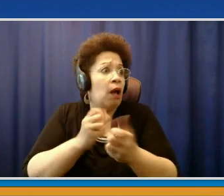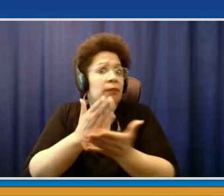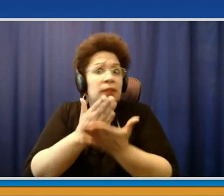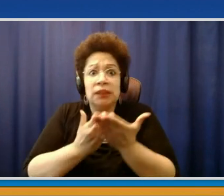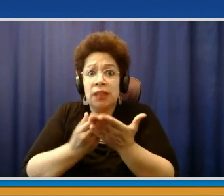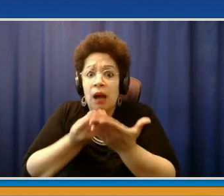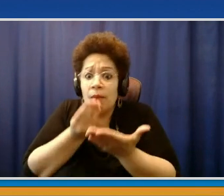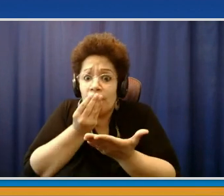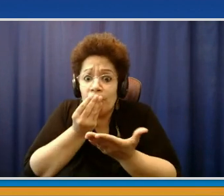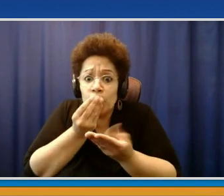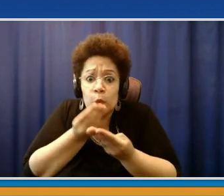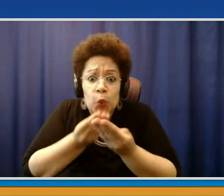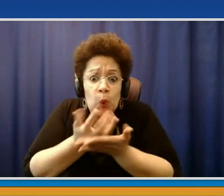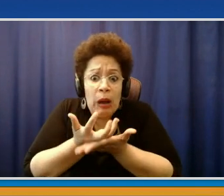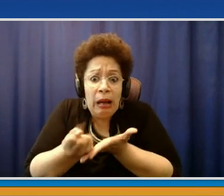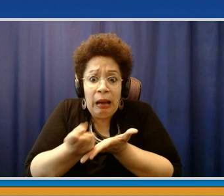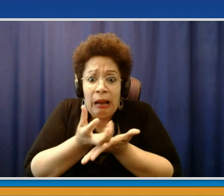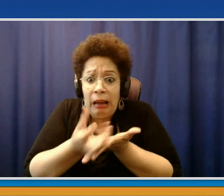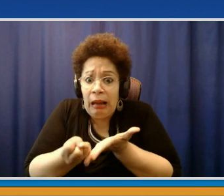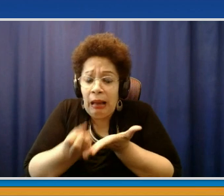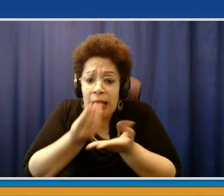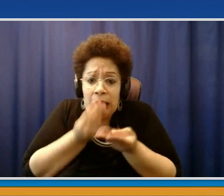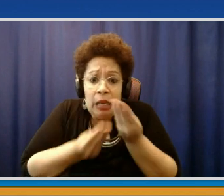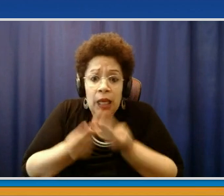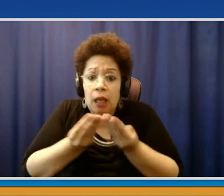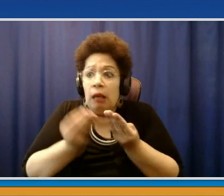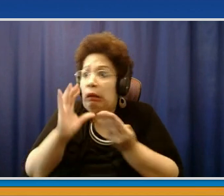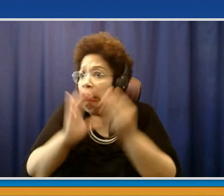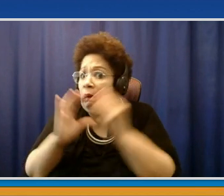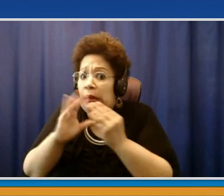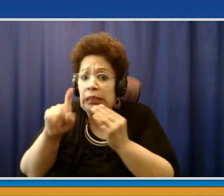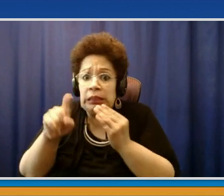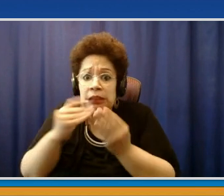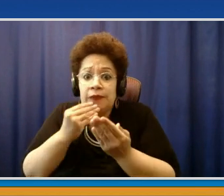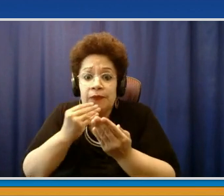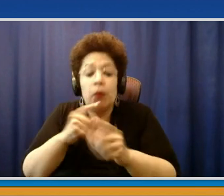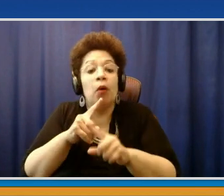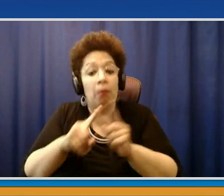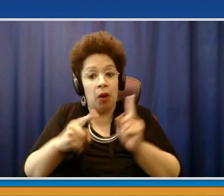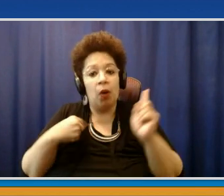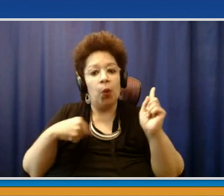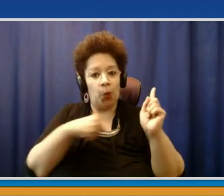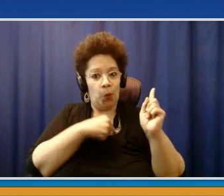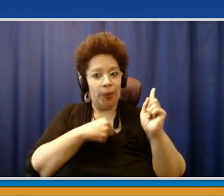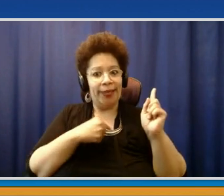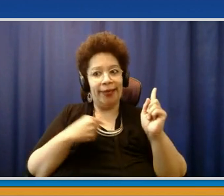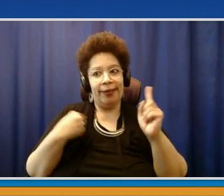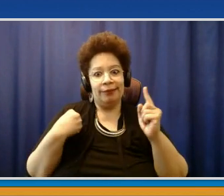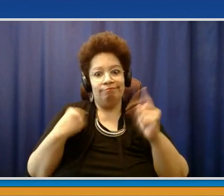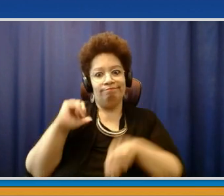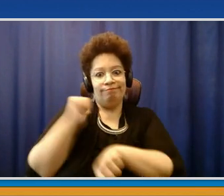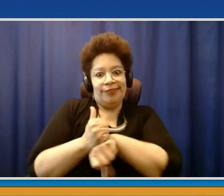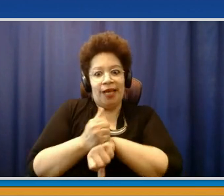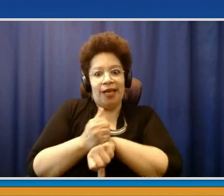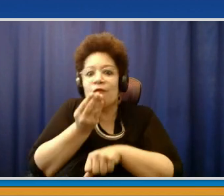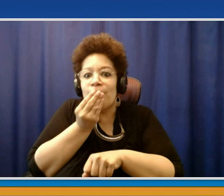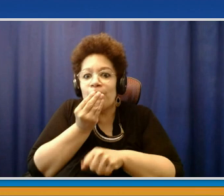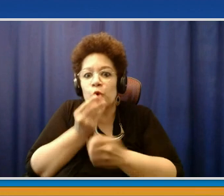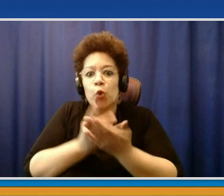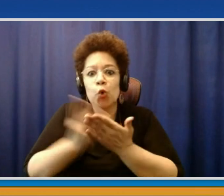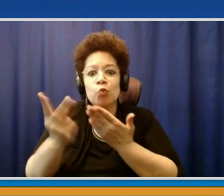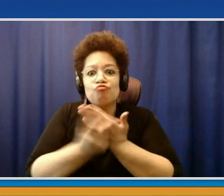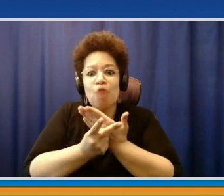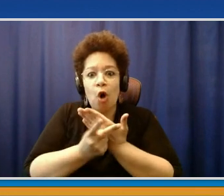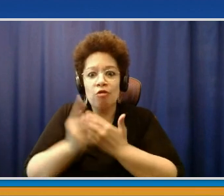program through our ambulance corps building at our ambulance corps building for seven months. And I